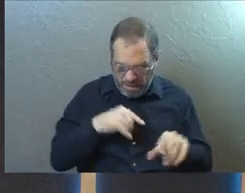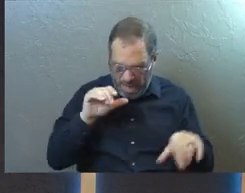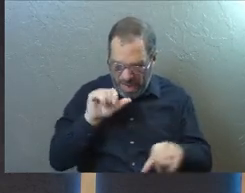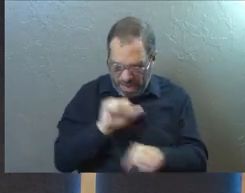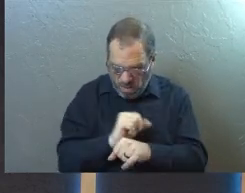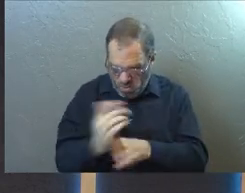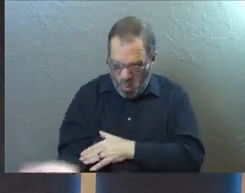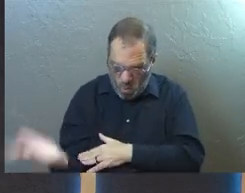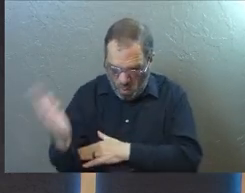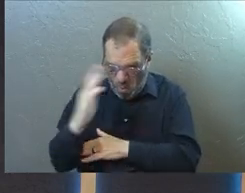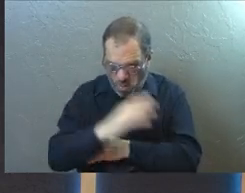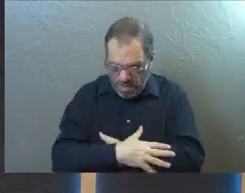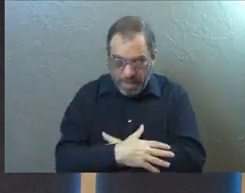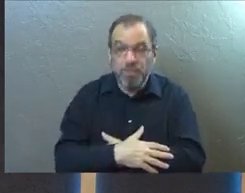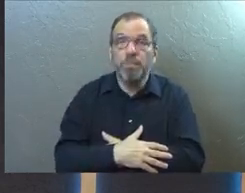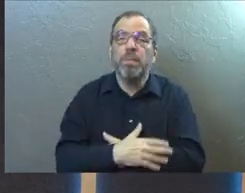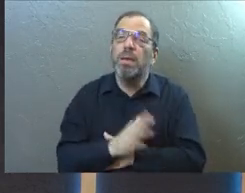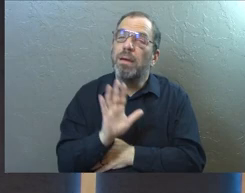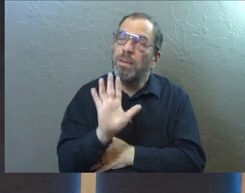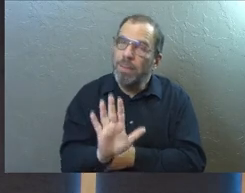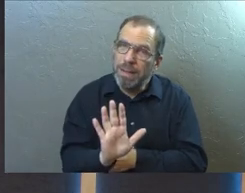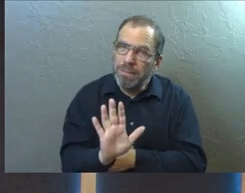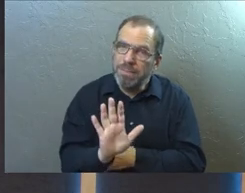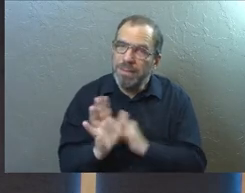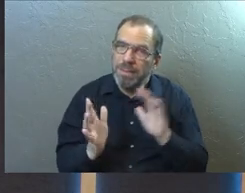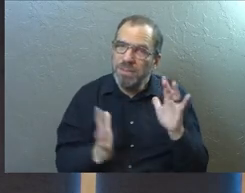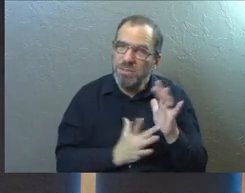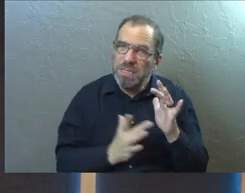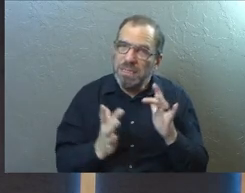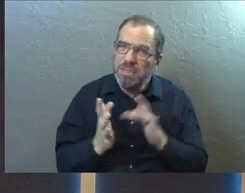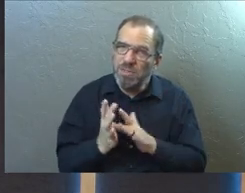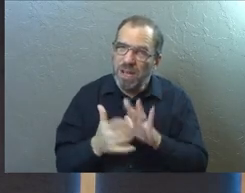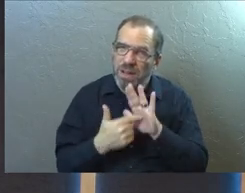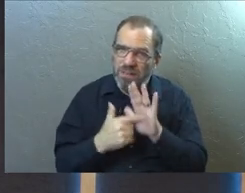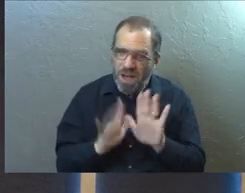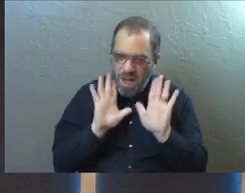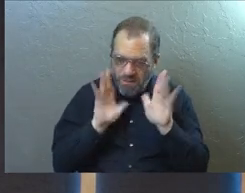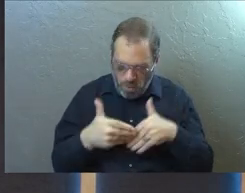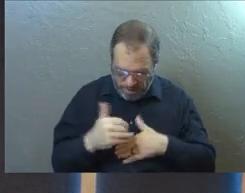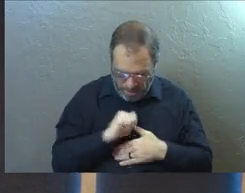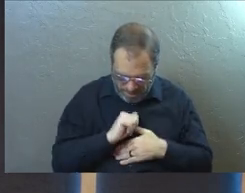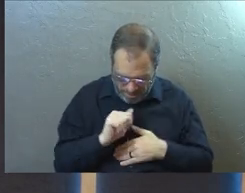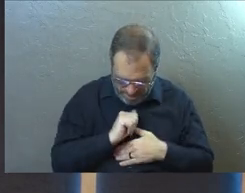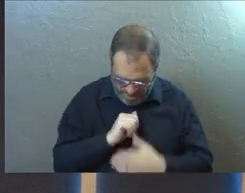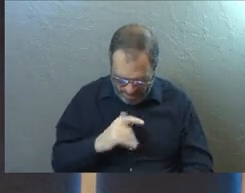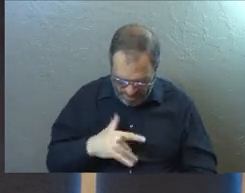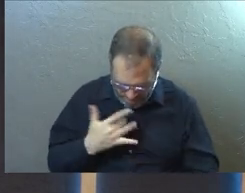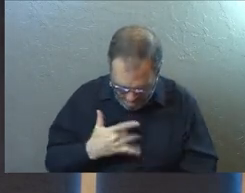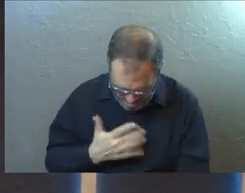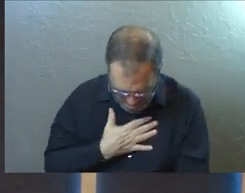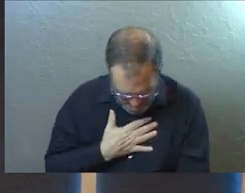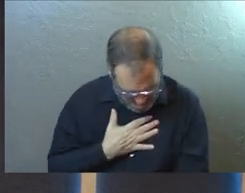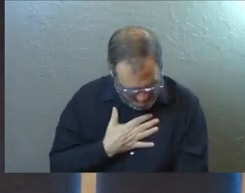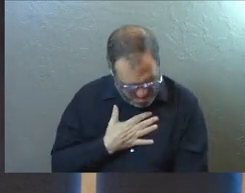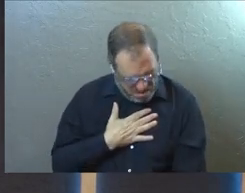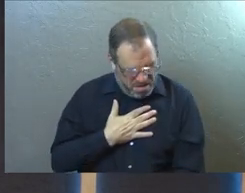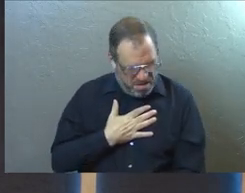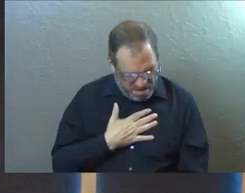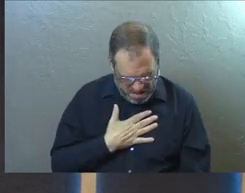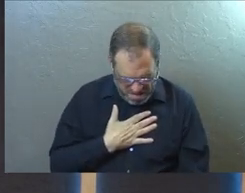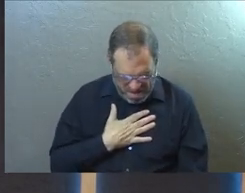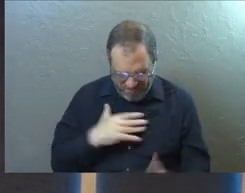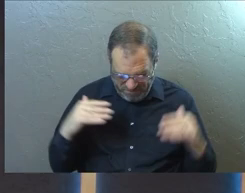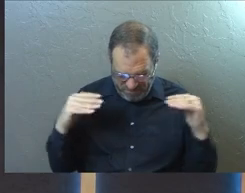here all day. And I think what Jesus is pulling out is we're so, we're so focused on ourselves, how it feels to us, the inner